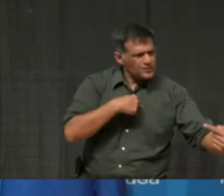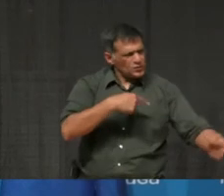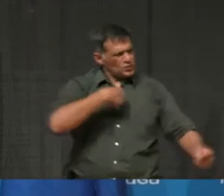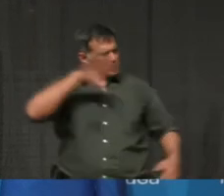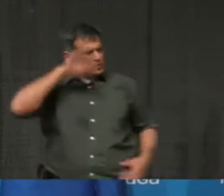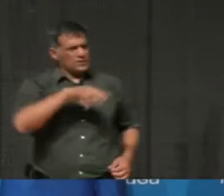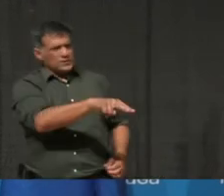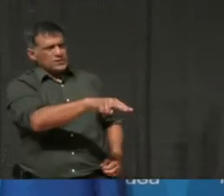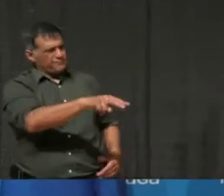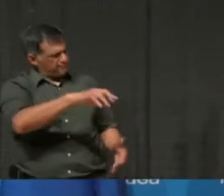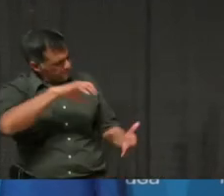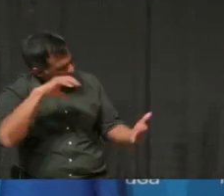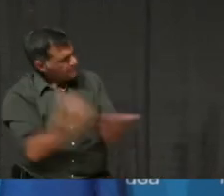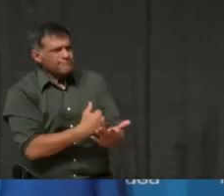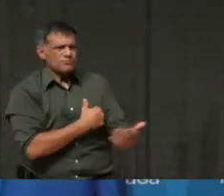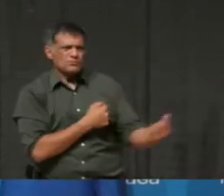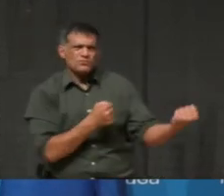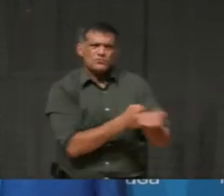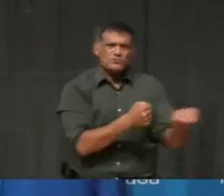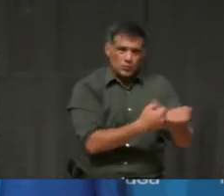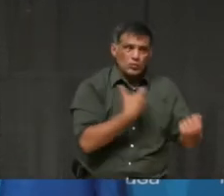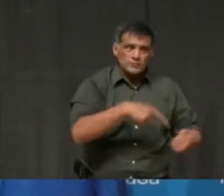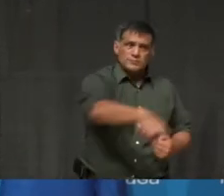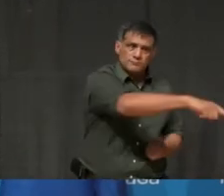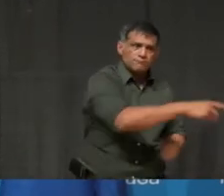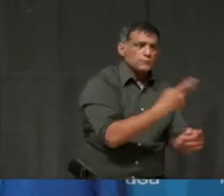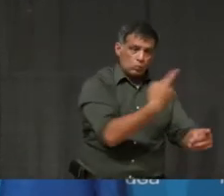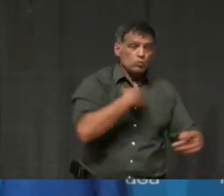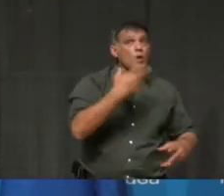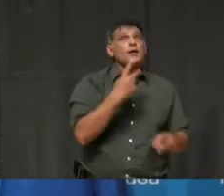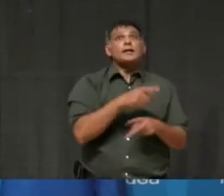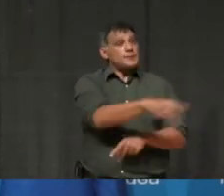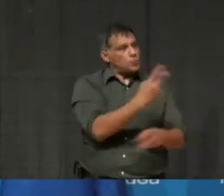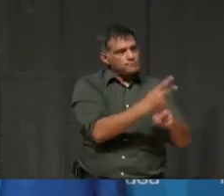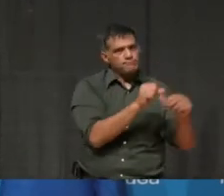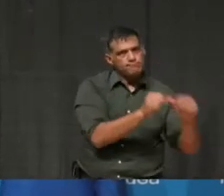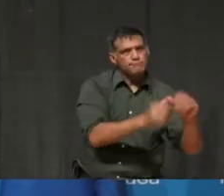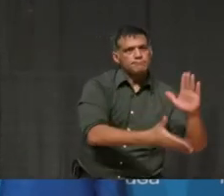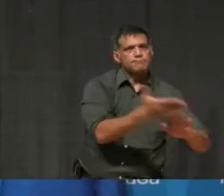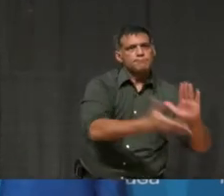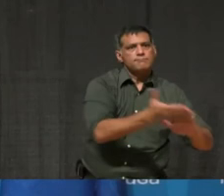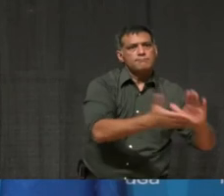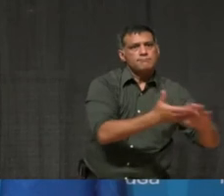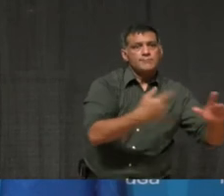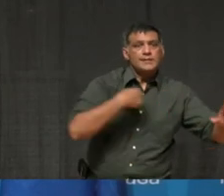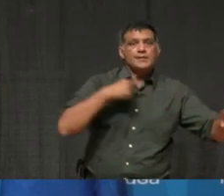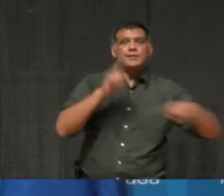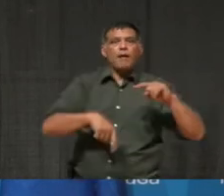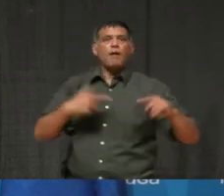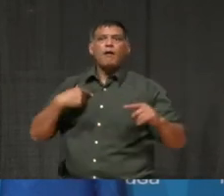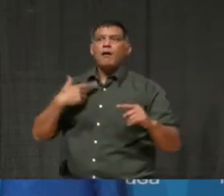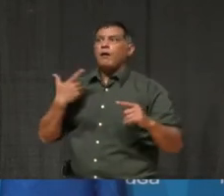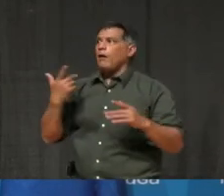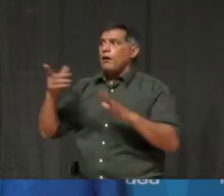love. And we want them to survive because if they don't survive, we don't continue to thrive and to prosper.